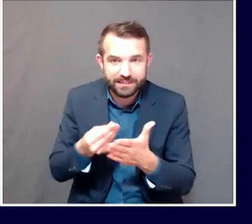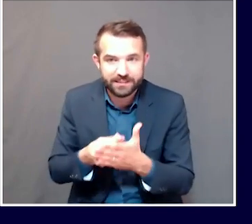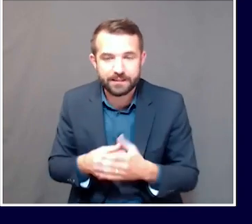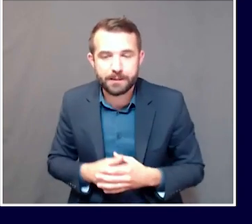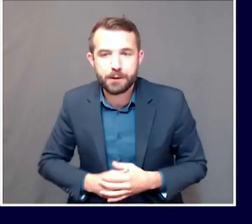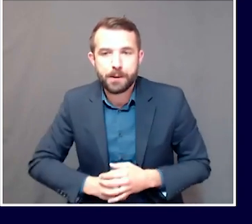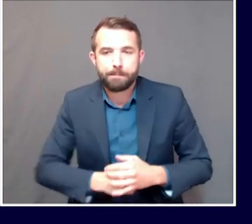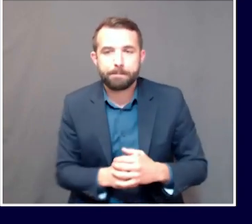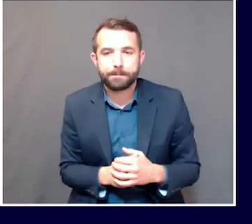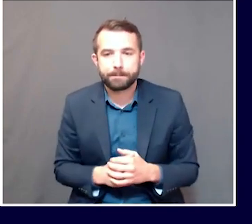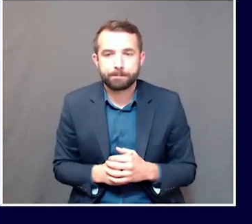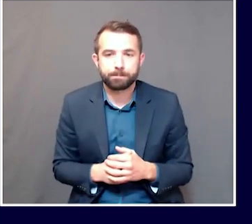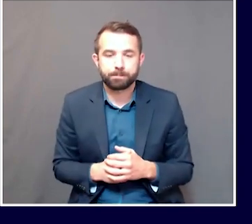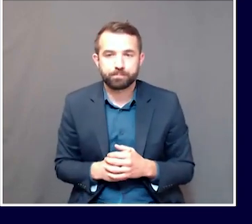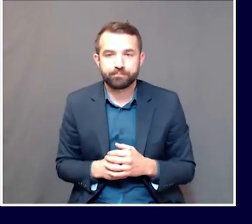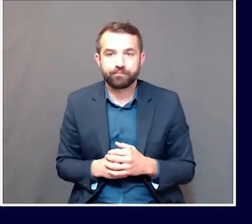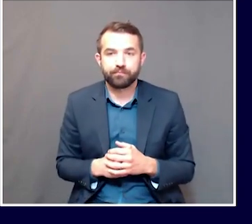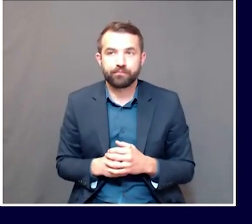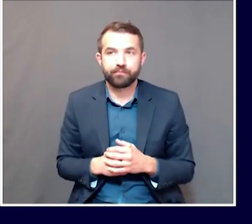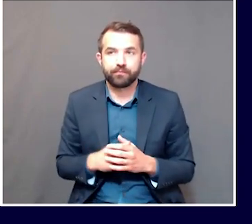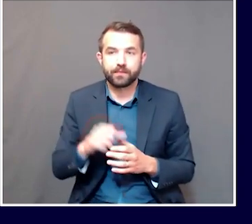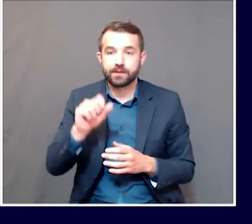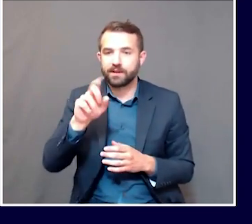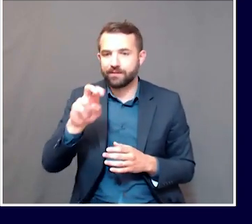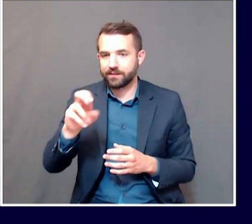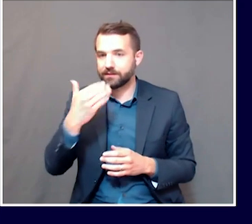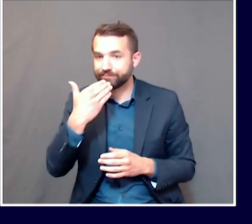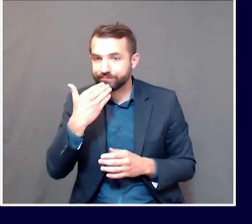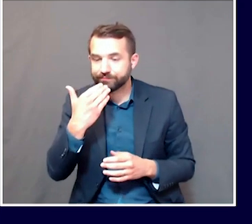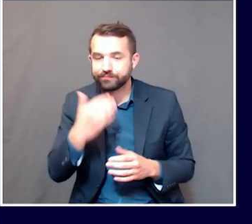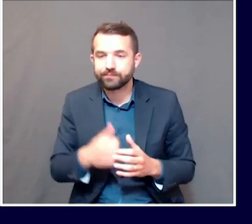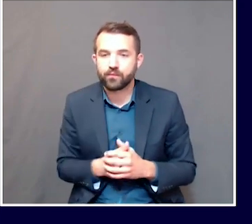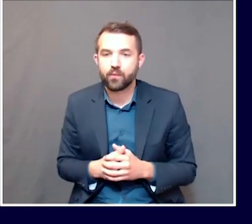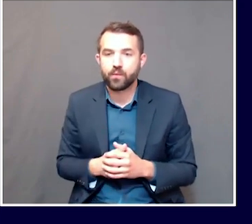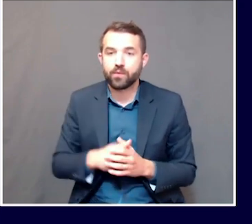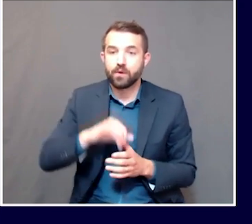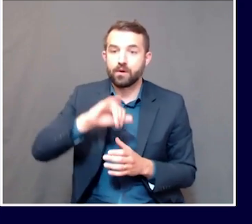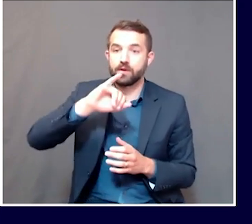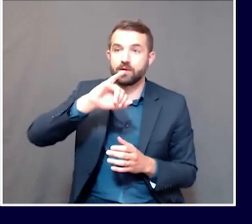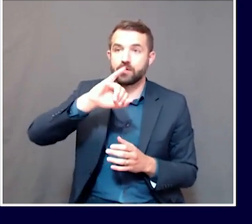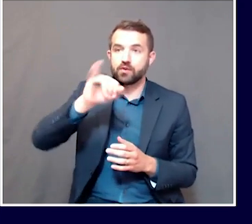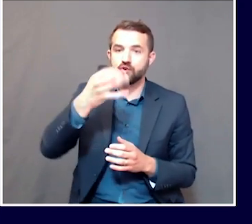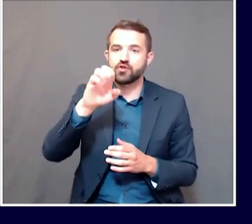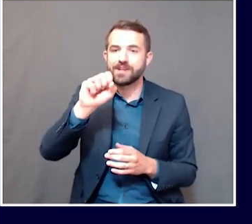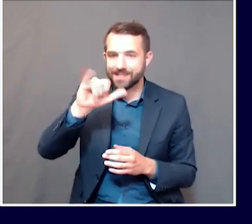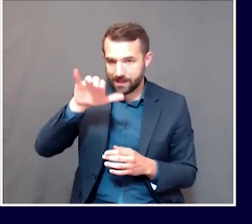Thank you. Thanks a lot, Steve. We'll turn next to Jessica Piper from the BDN.